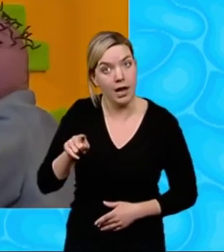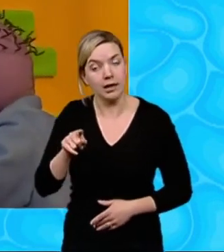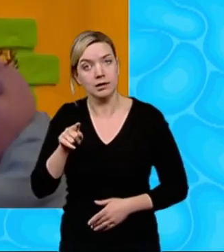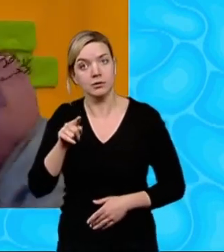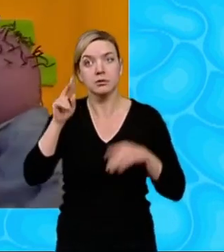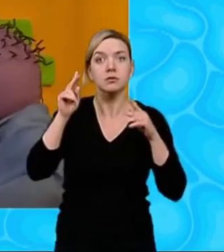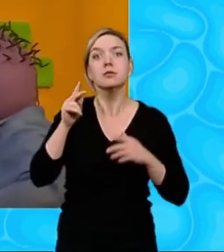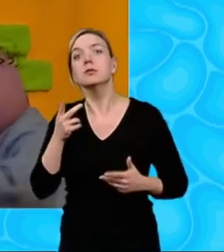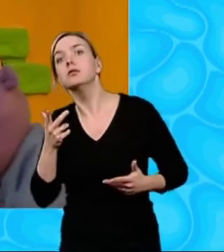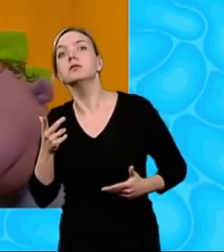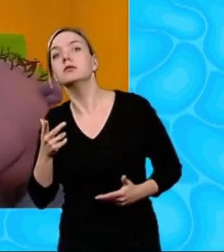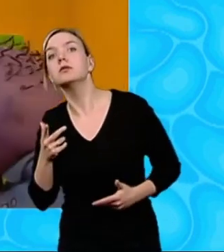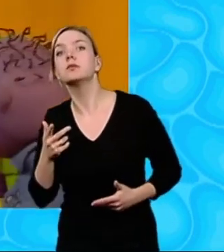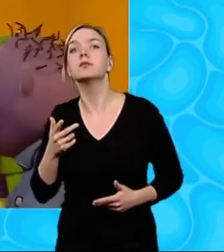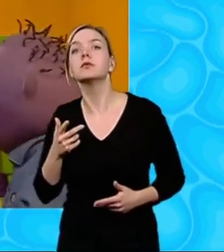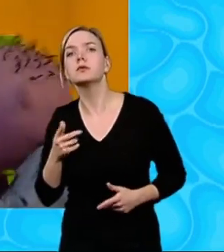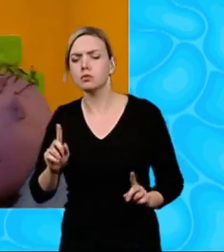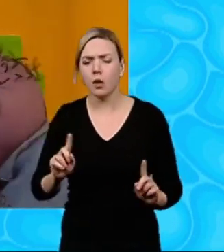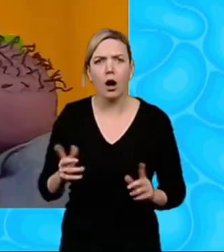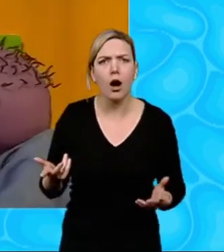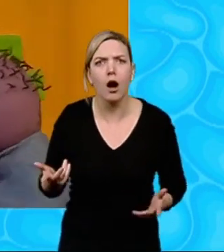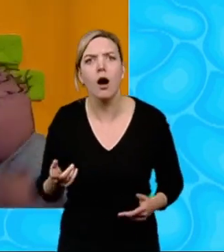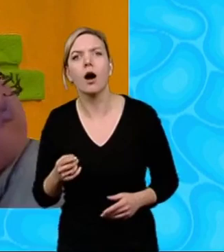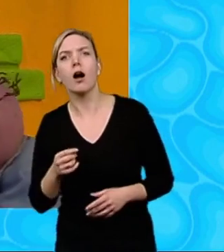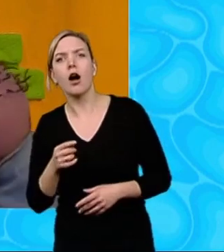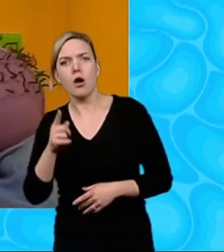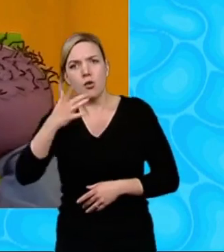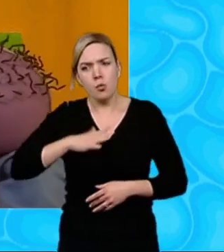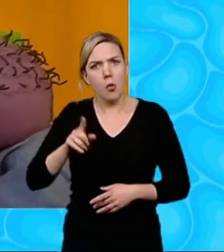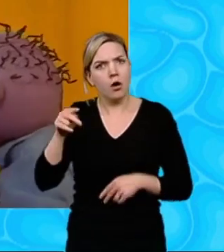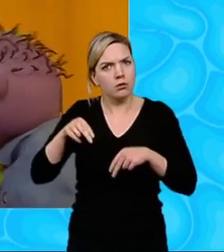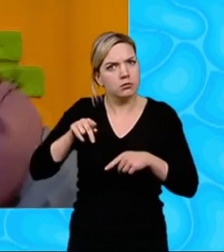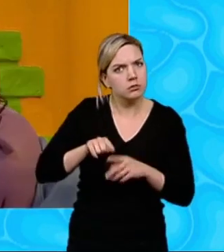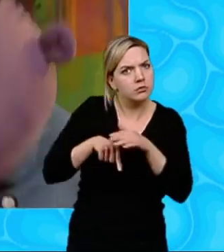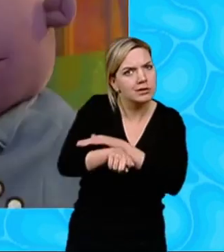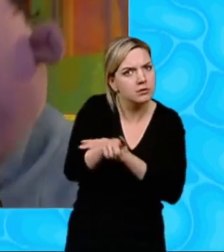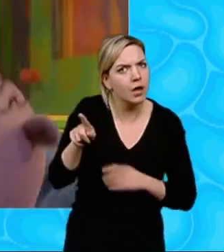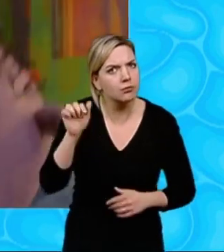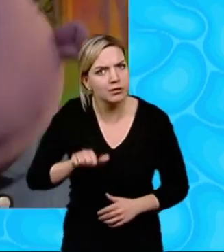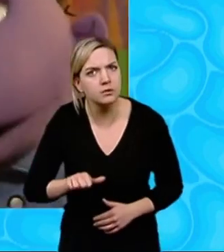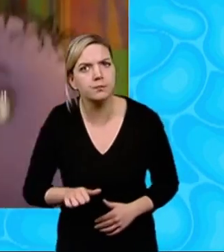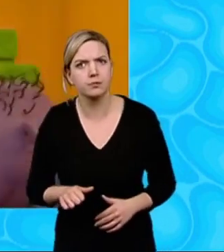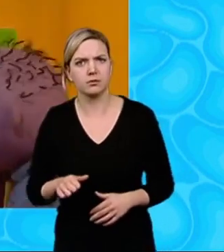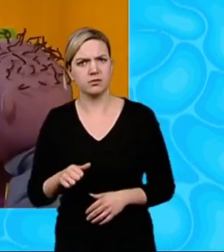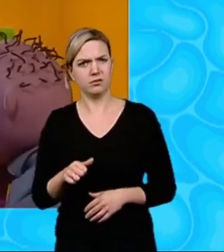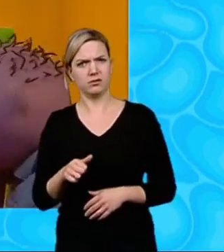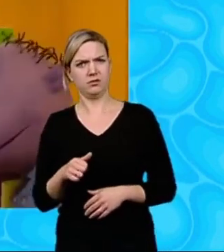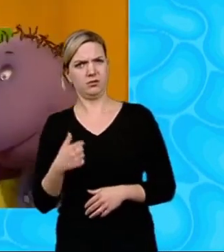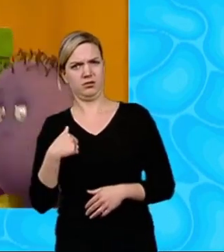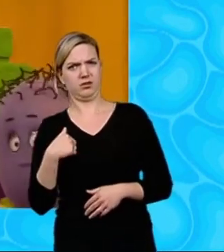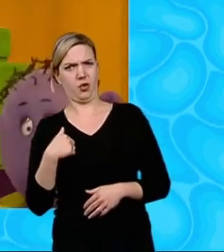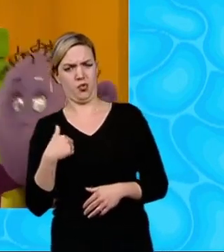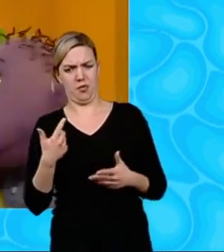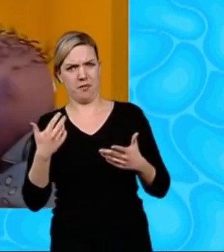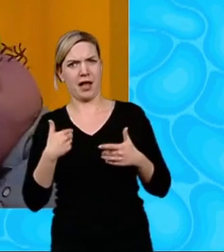Fizz, Fizz What, Milo? You wanted Doodles to come inside, didn't you? No I'm